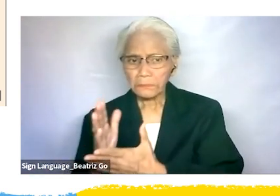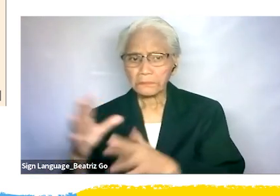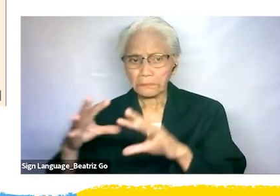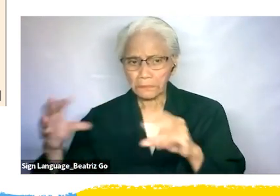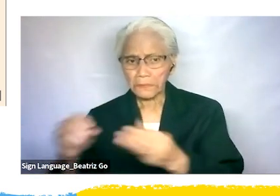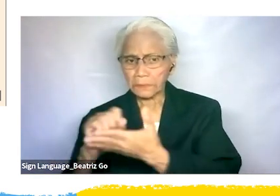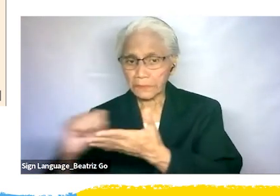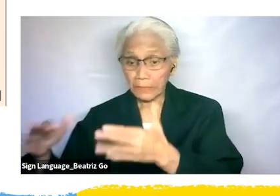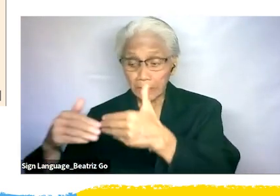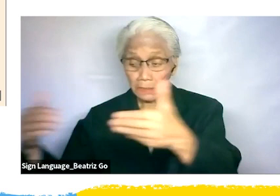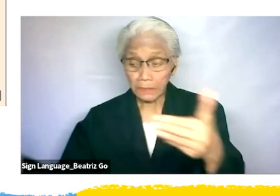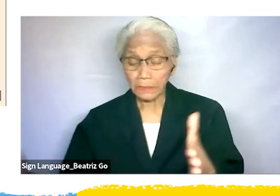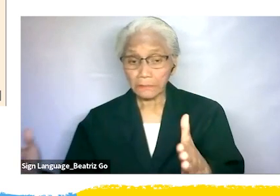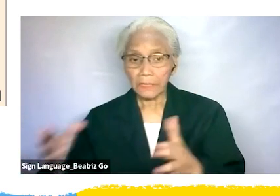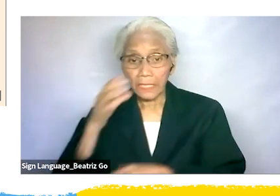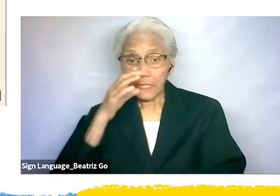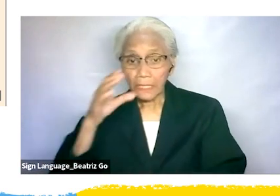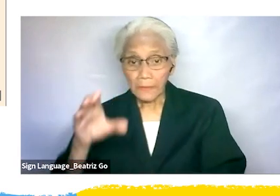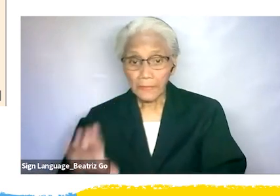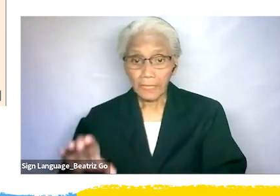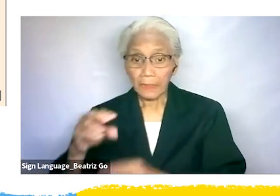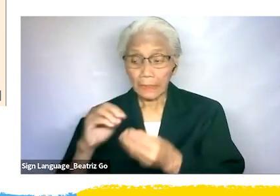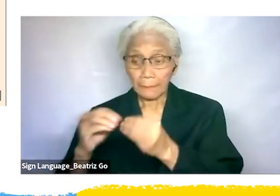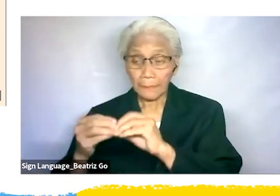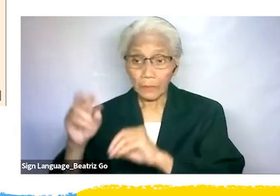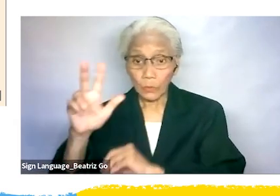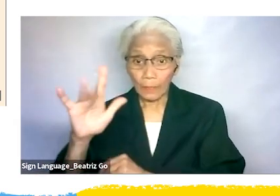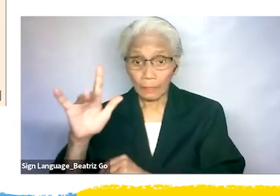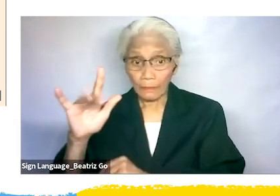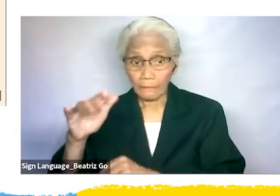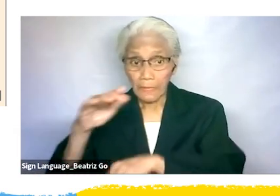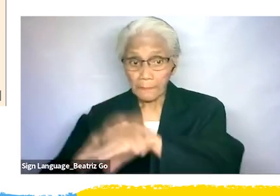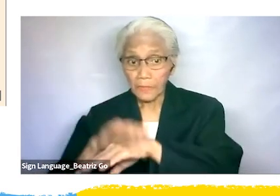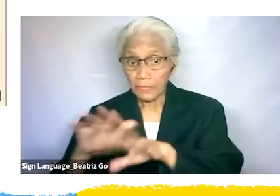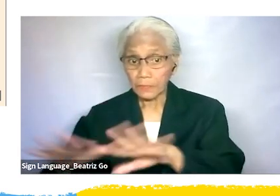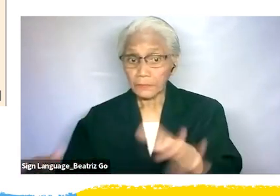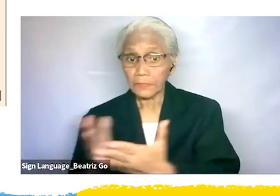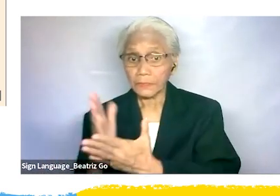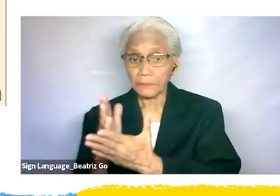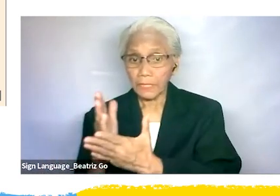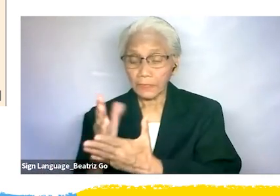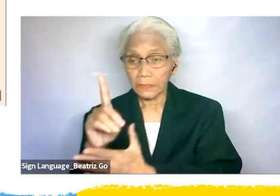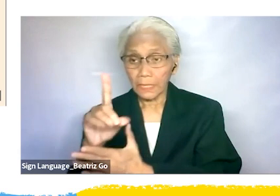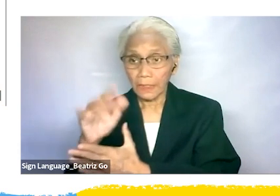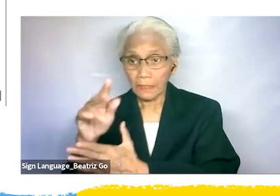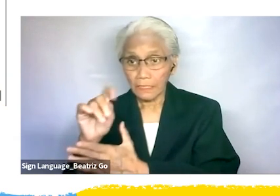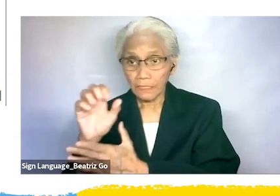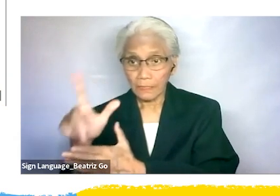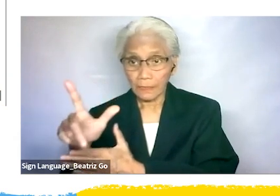number 25 on children's rights in the digital environment. The next slide.